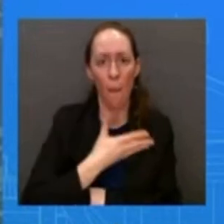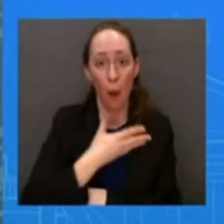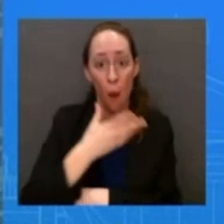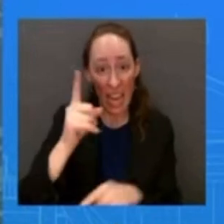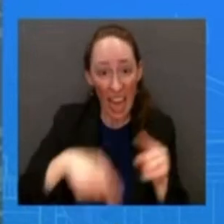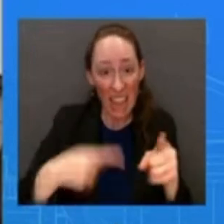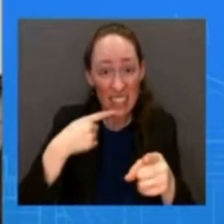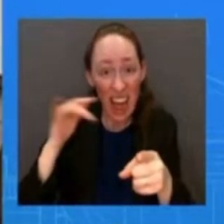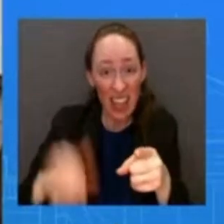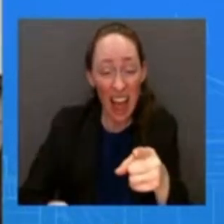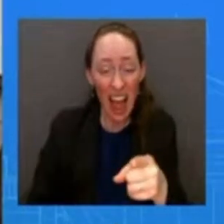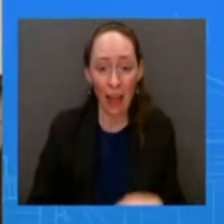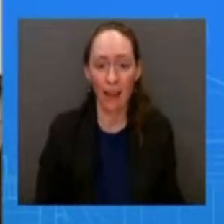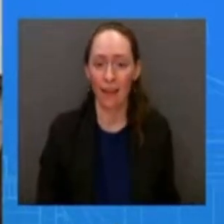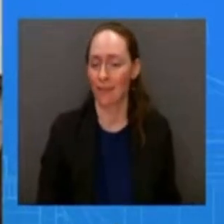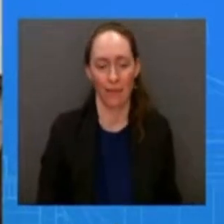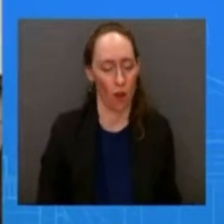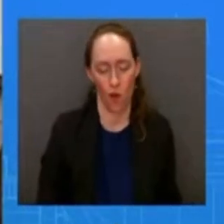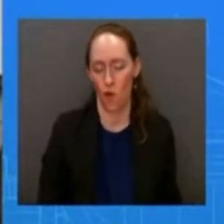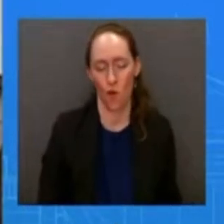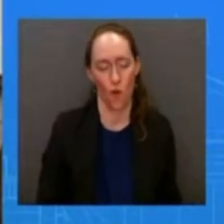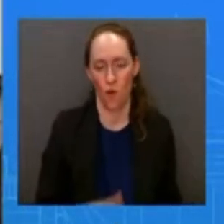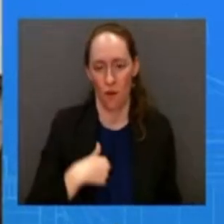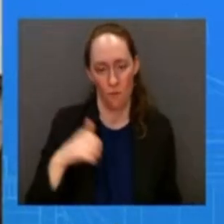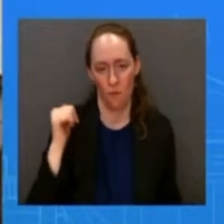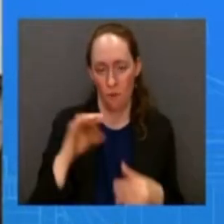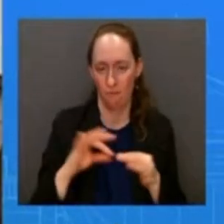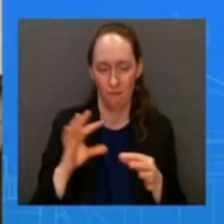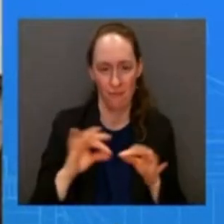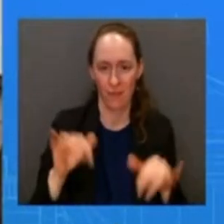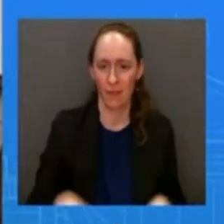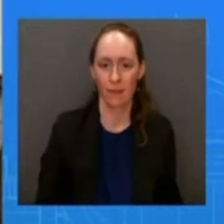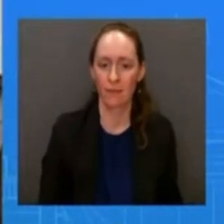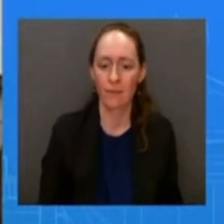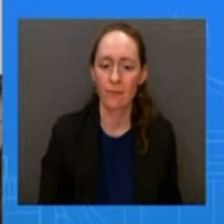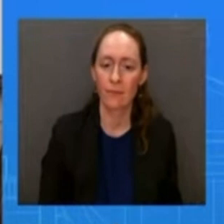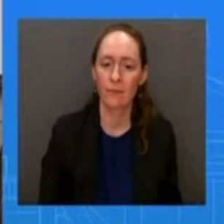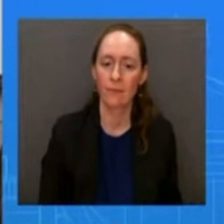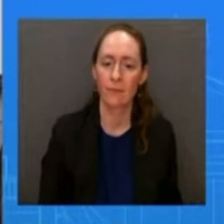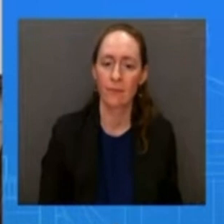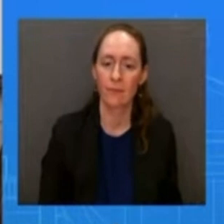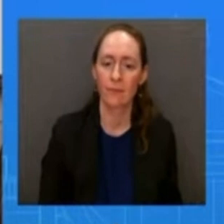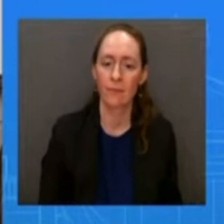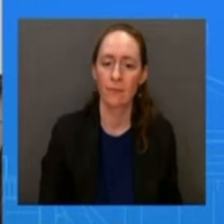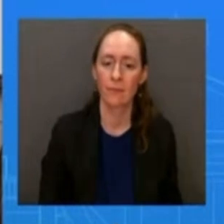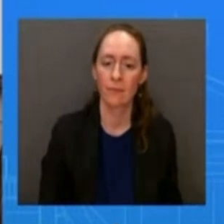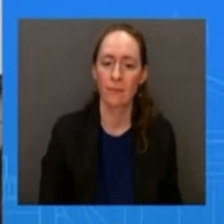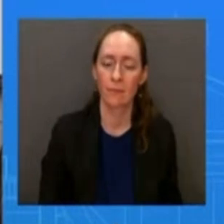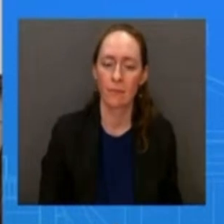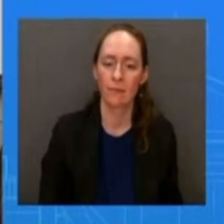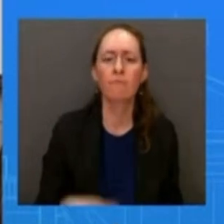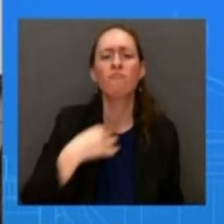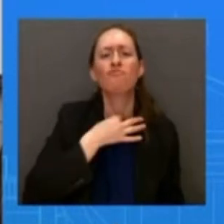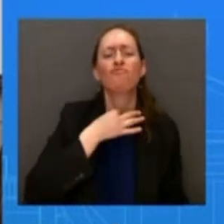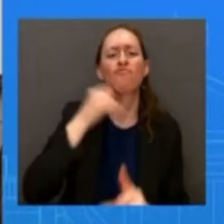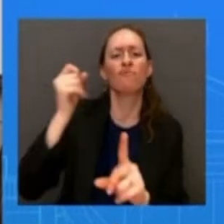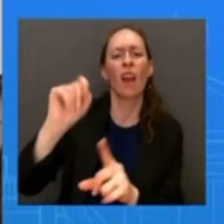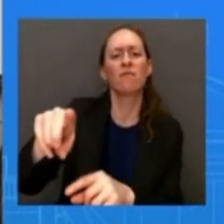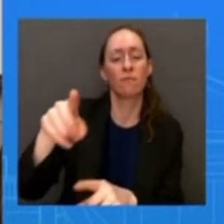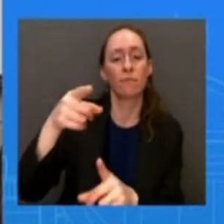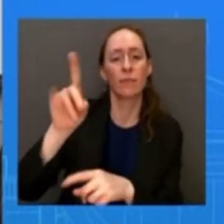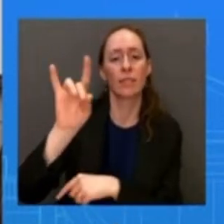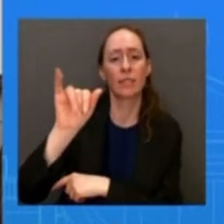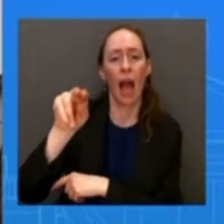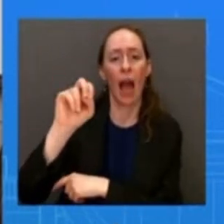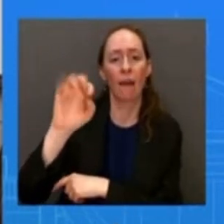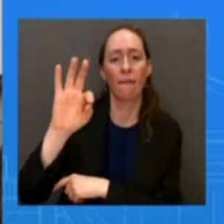let me ask just one final one if i can then about diane feinstein she just announced after 30 years that she's going to be retiring at the end of this time uh her time in the senate